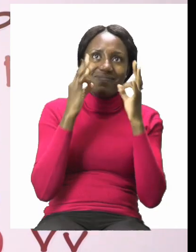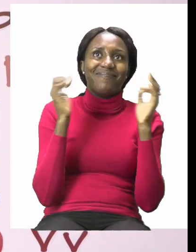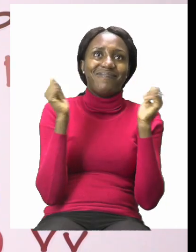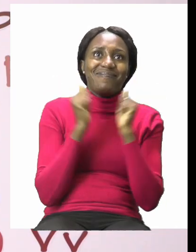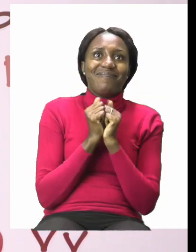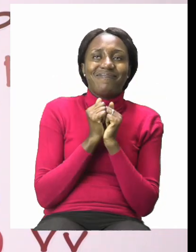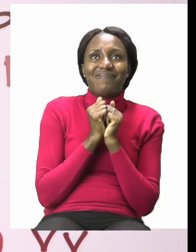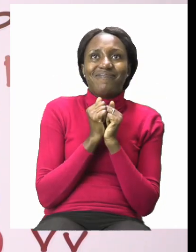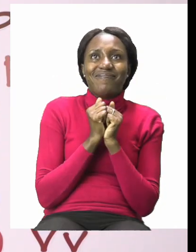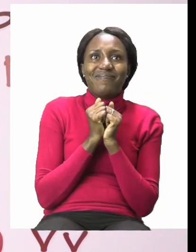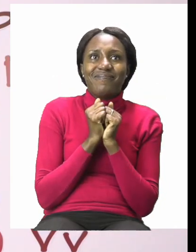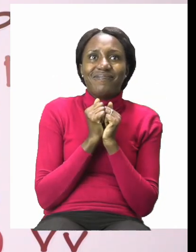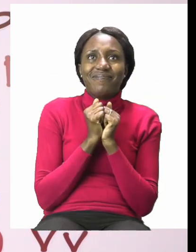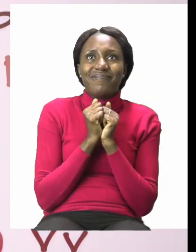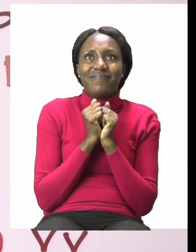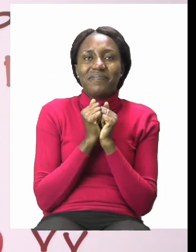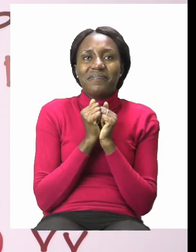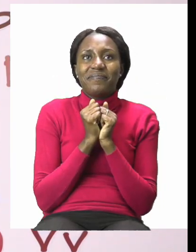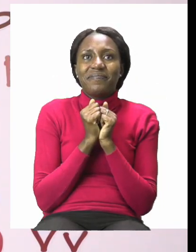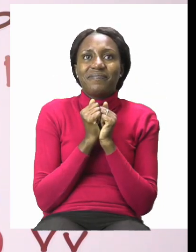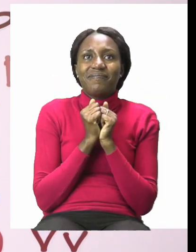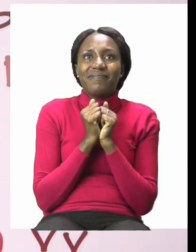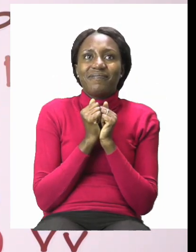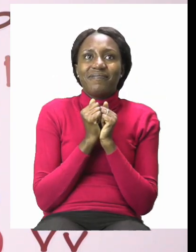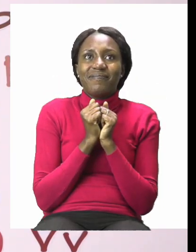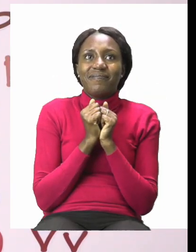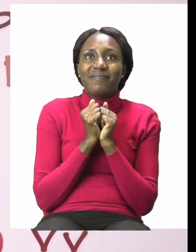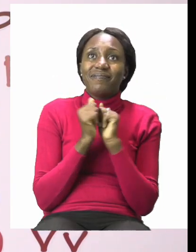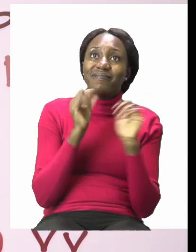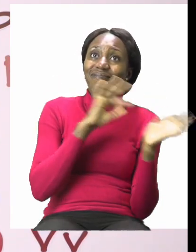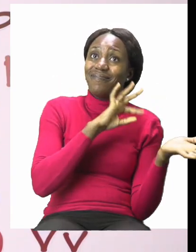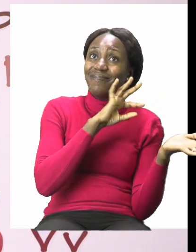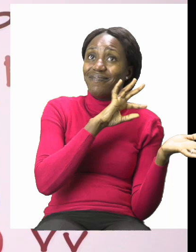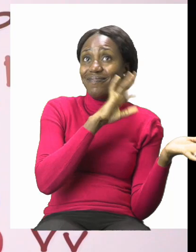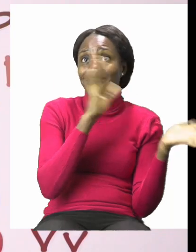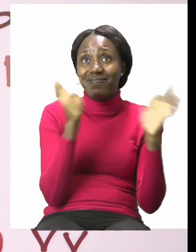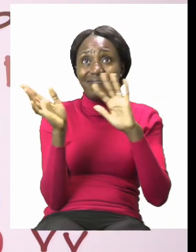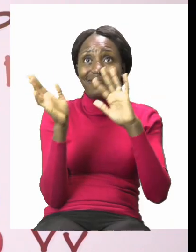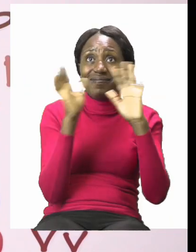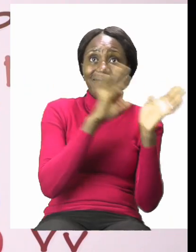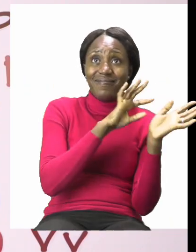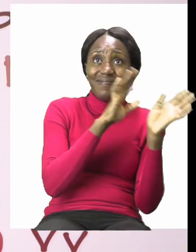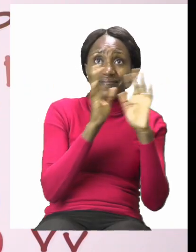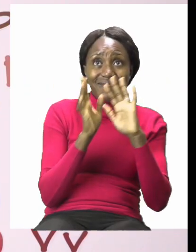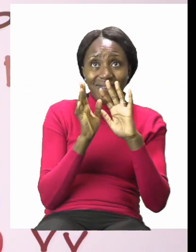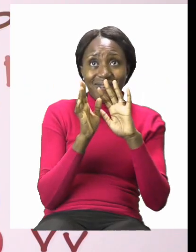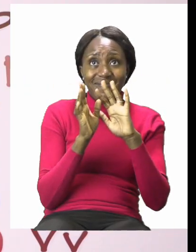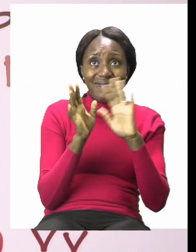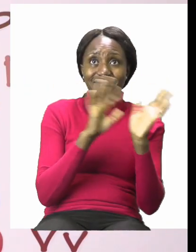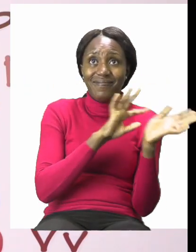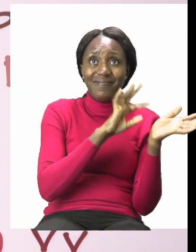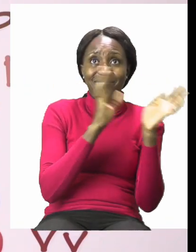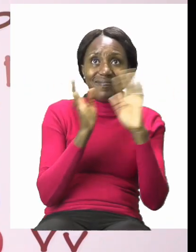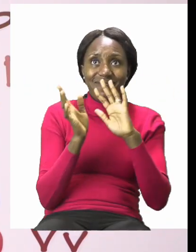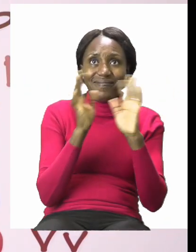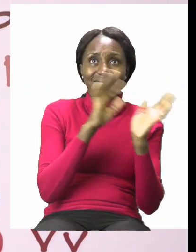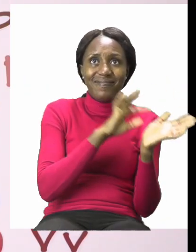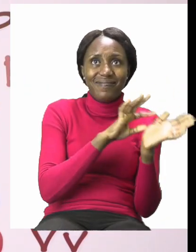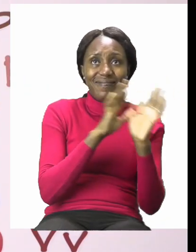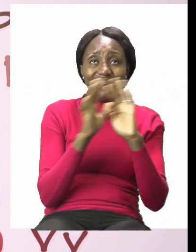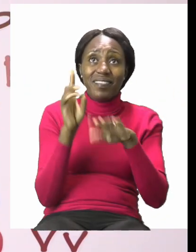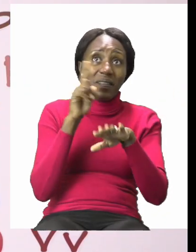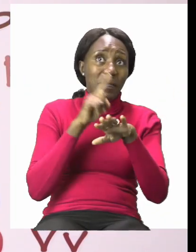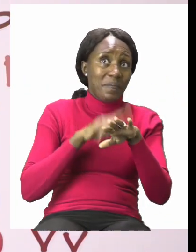Are you ready, Zoshi? Good. Goodbye, goodbye. It's